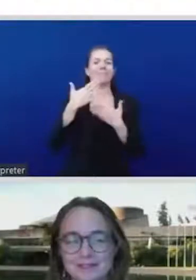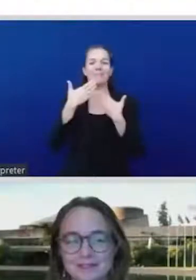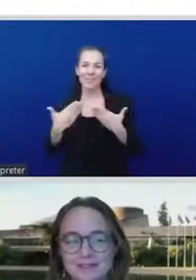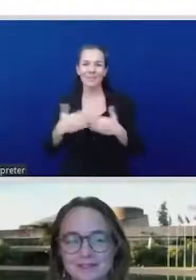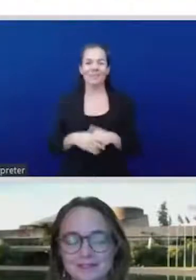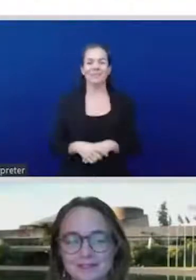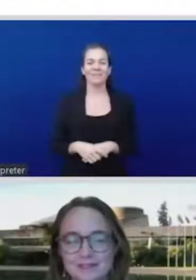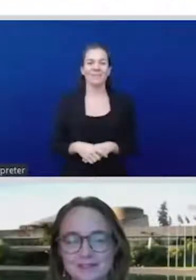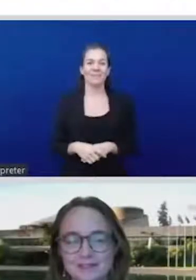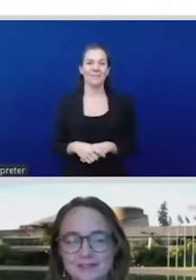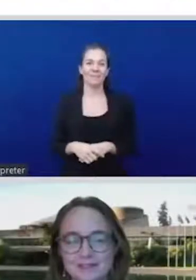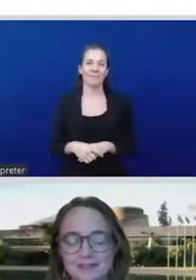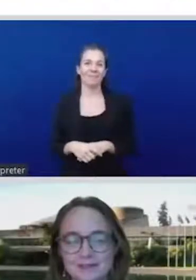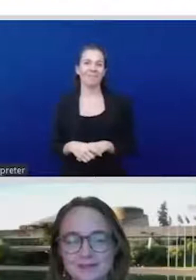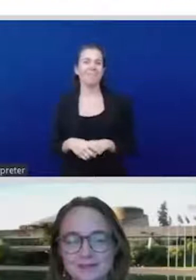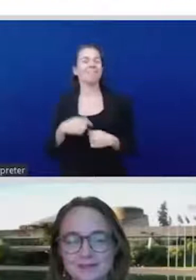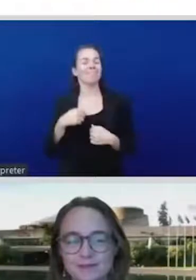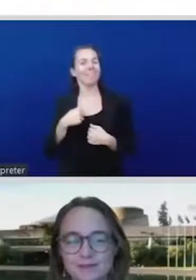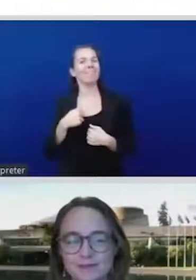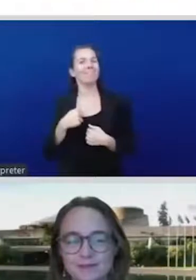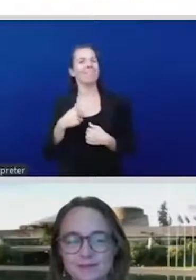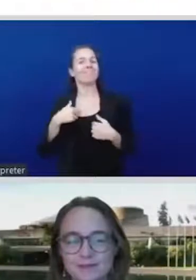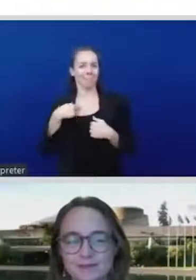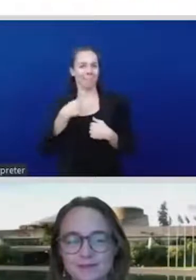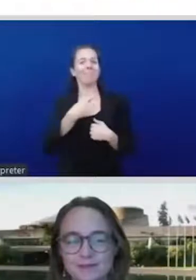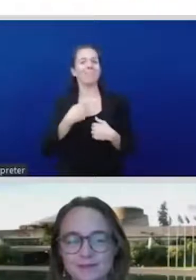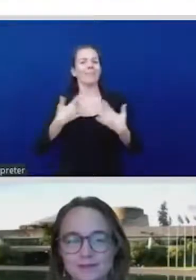in the anti-G20 forum, right?